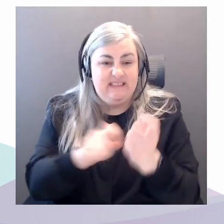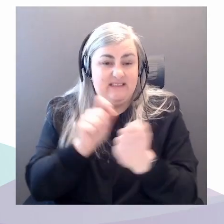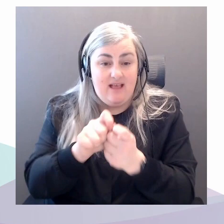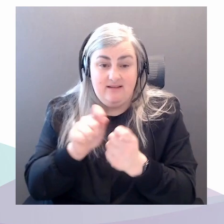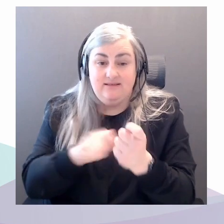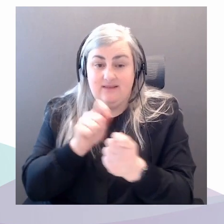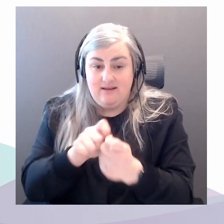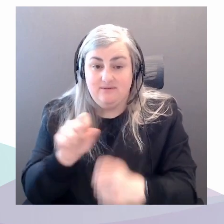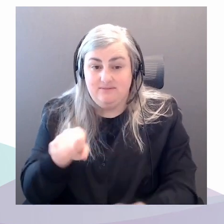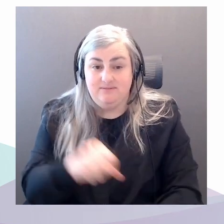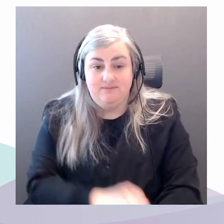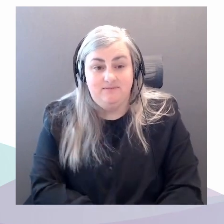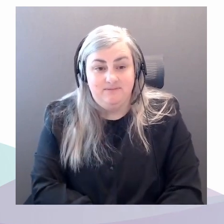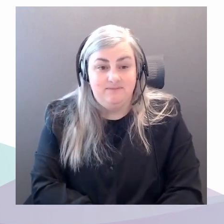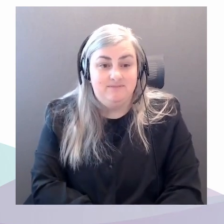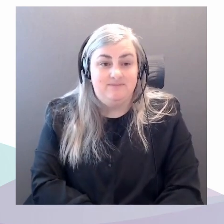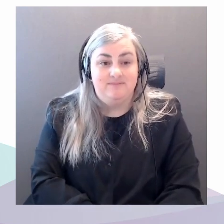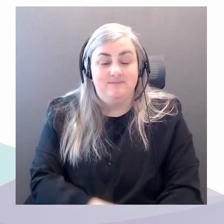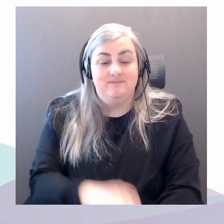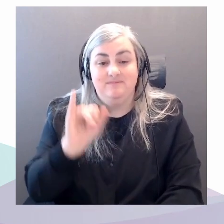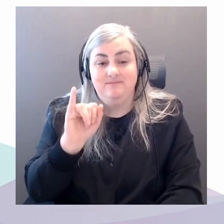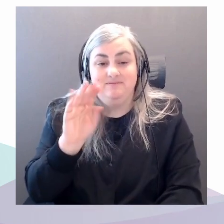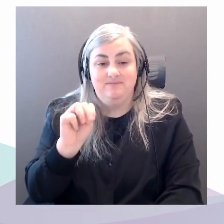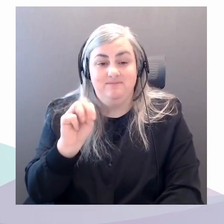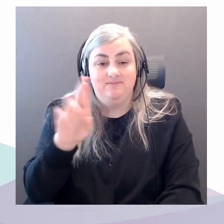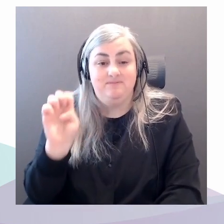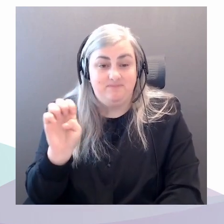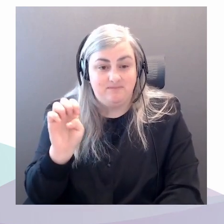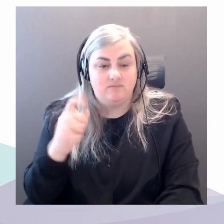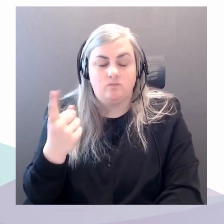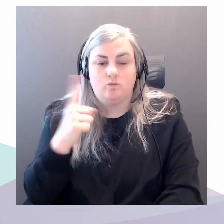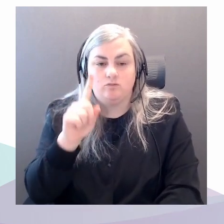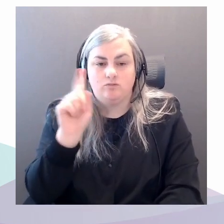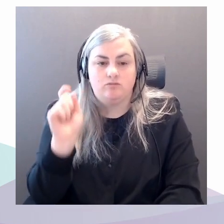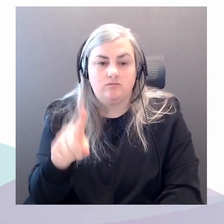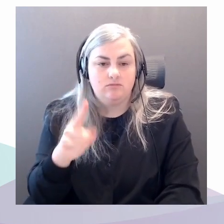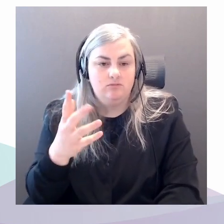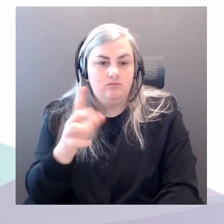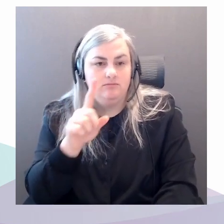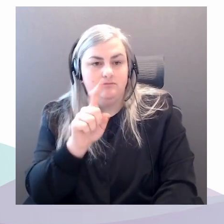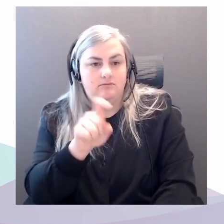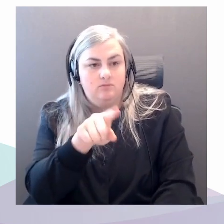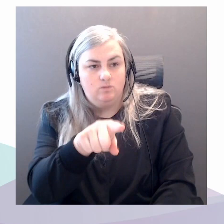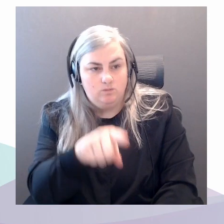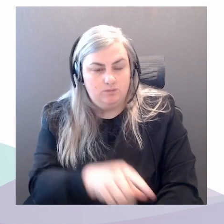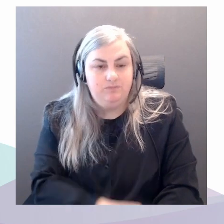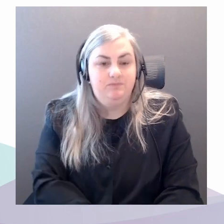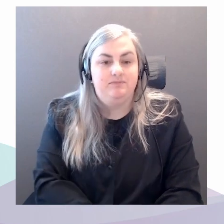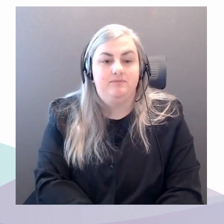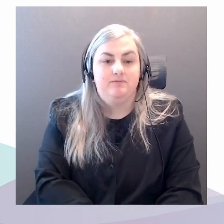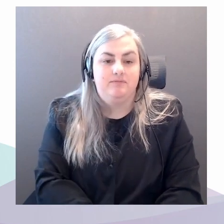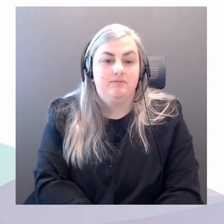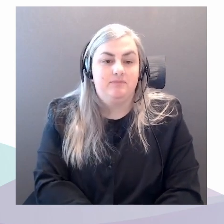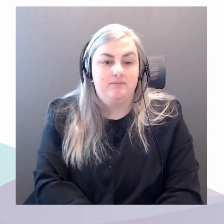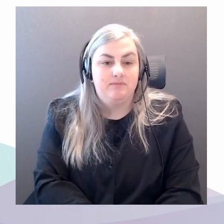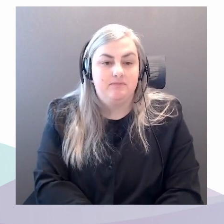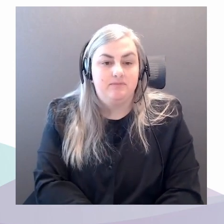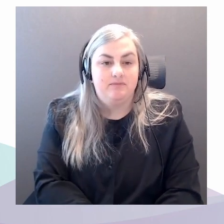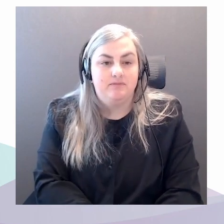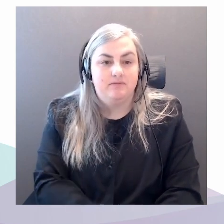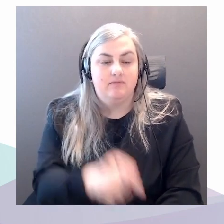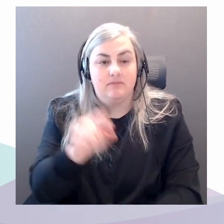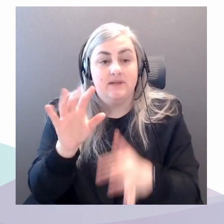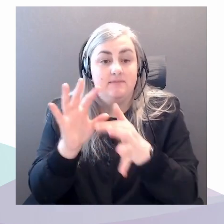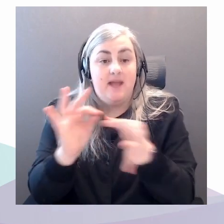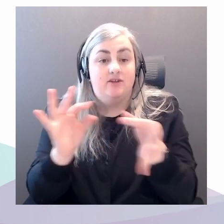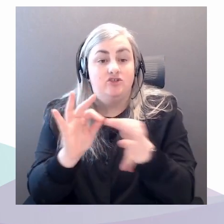Imra, I have a question that I wanted to point in your direction. Also, you mentioned in the presentation that we